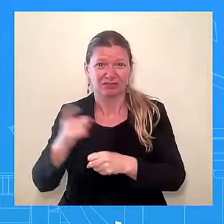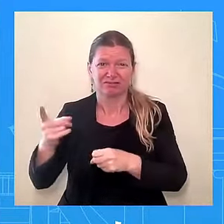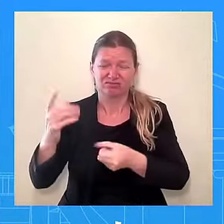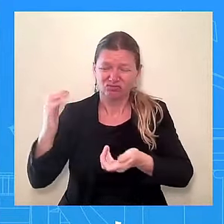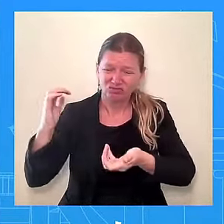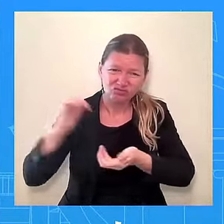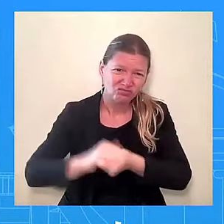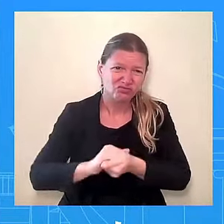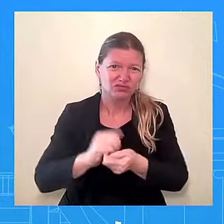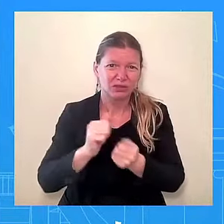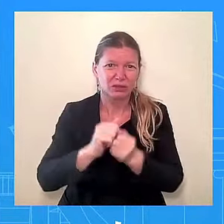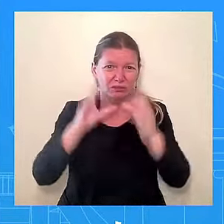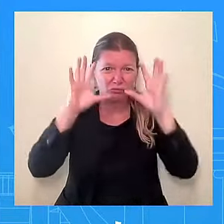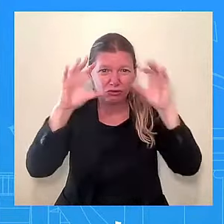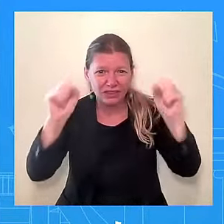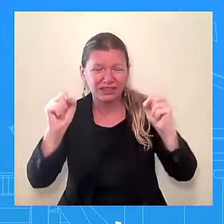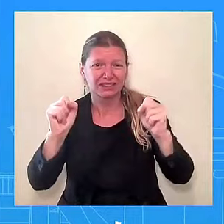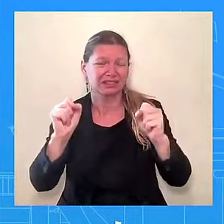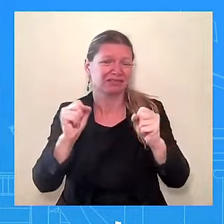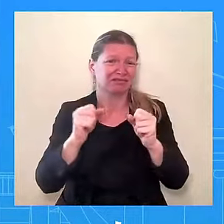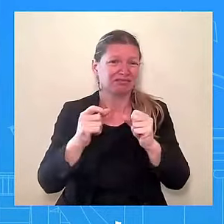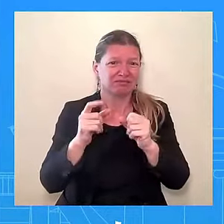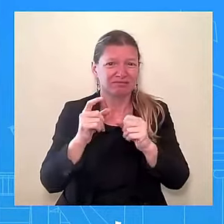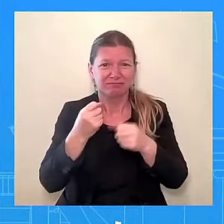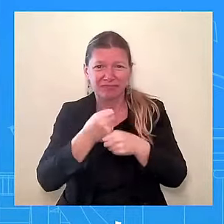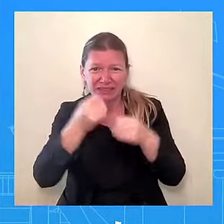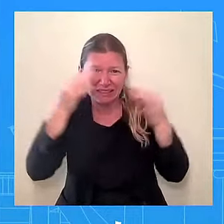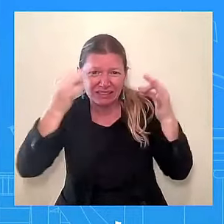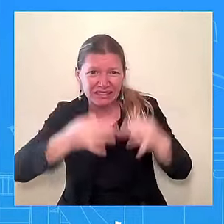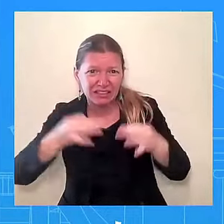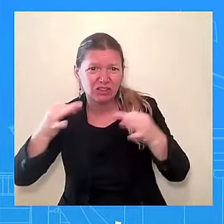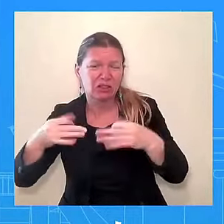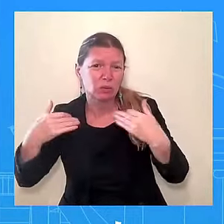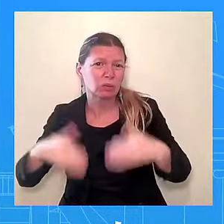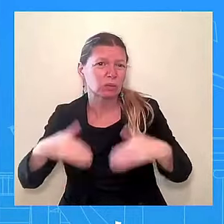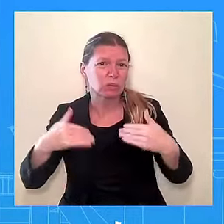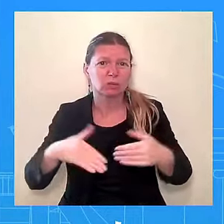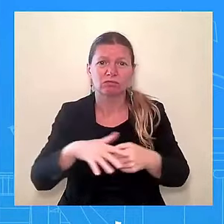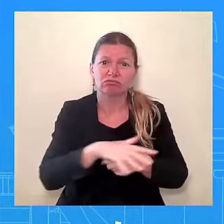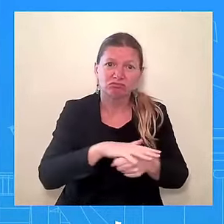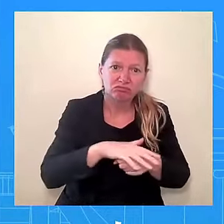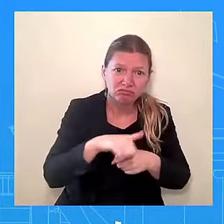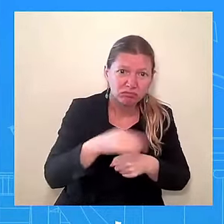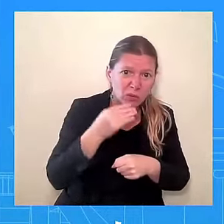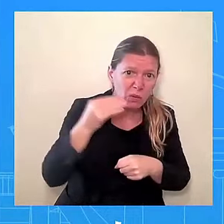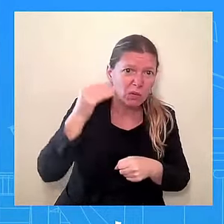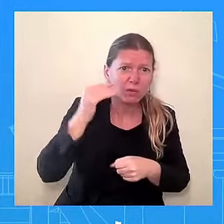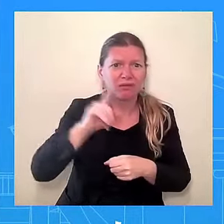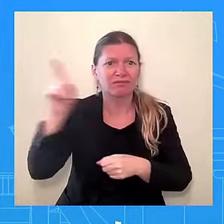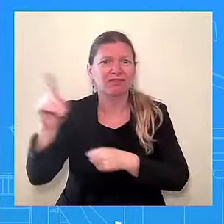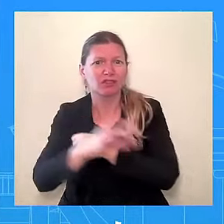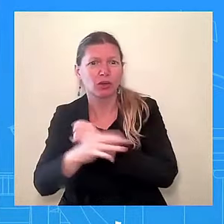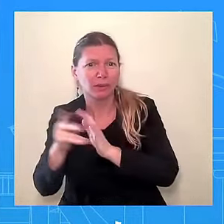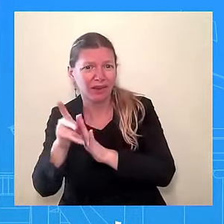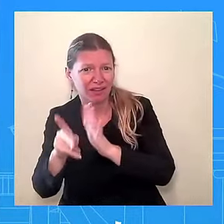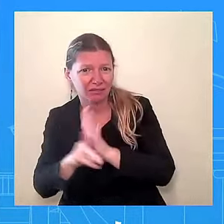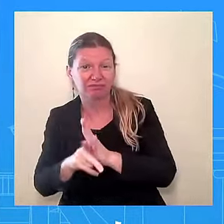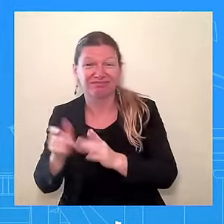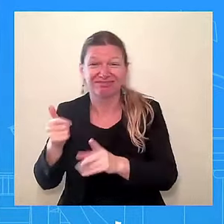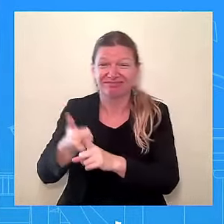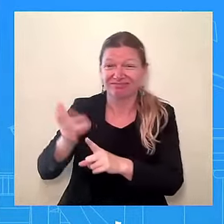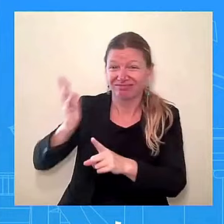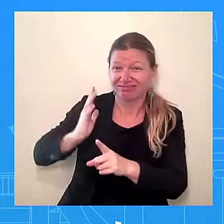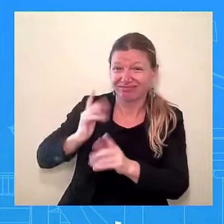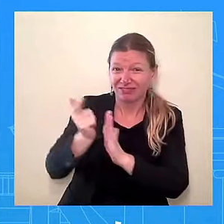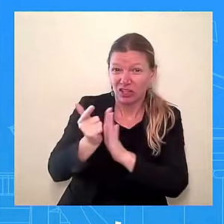make here, whether it's domestic or foreign policy. She was a Senator. She was an Attorney General. She is incredibly qualified, and